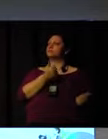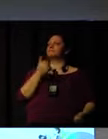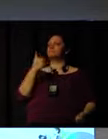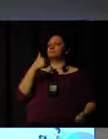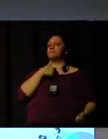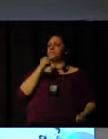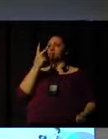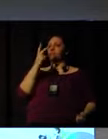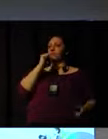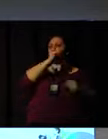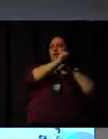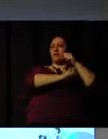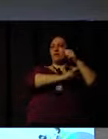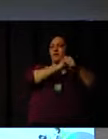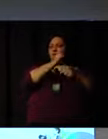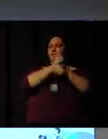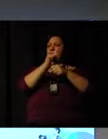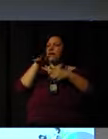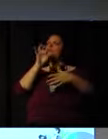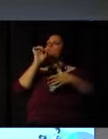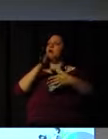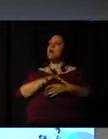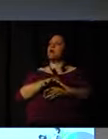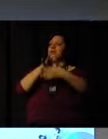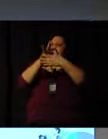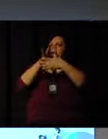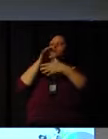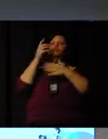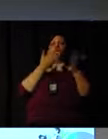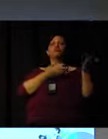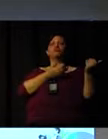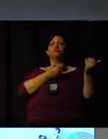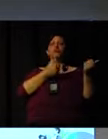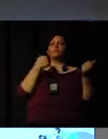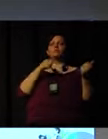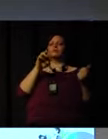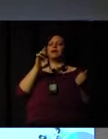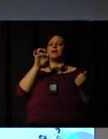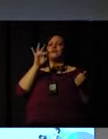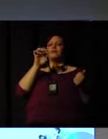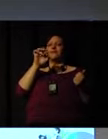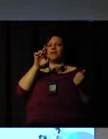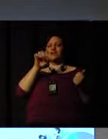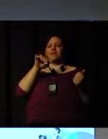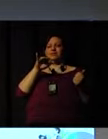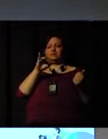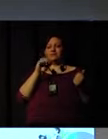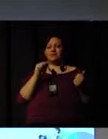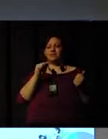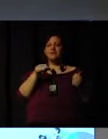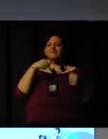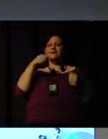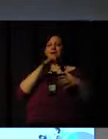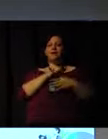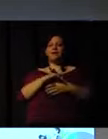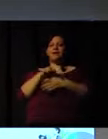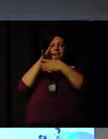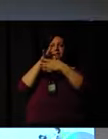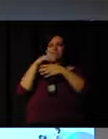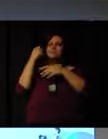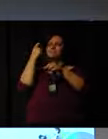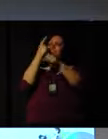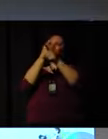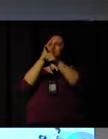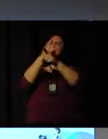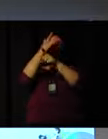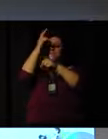success of these youngsters throughout these 28 years is leadership. The youngsters want a